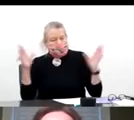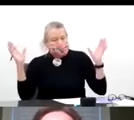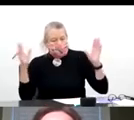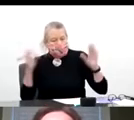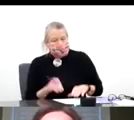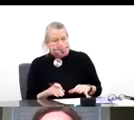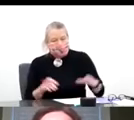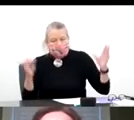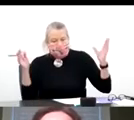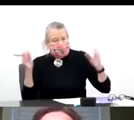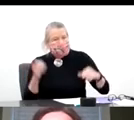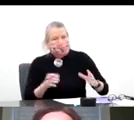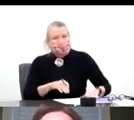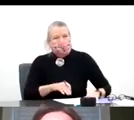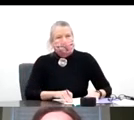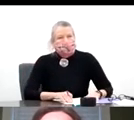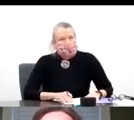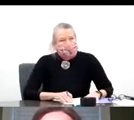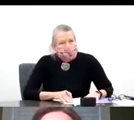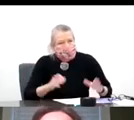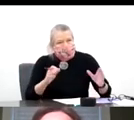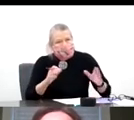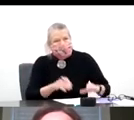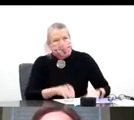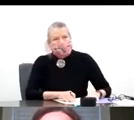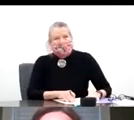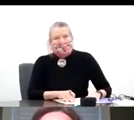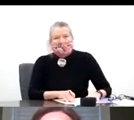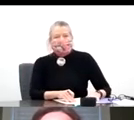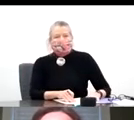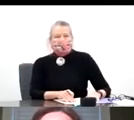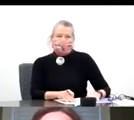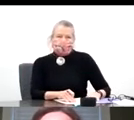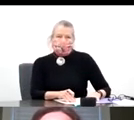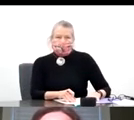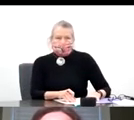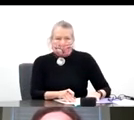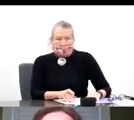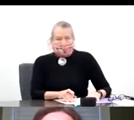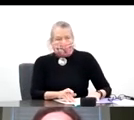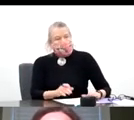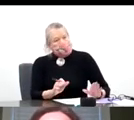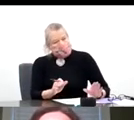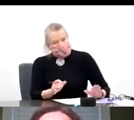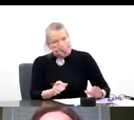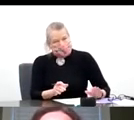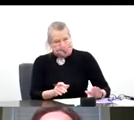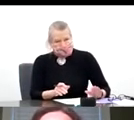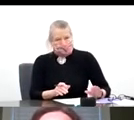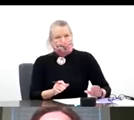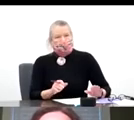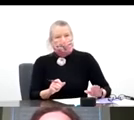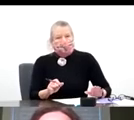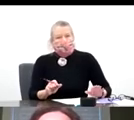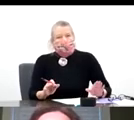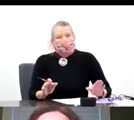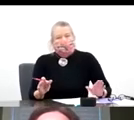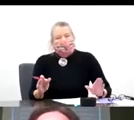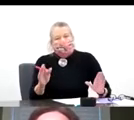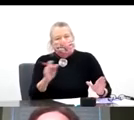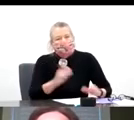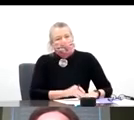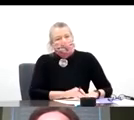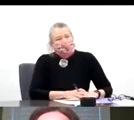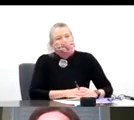we all have bosses, and when they call, you jump. So even Dr. Fauci does that. I just want to sort of, before we